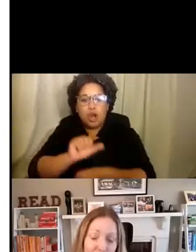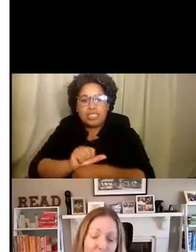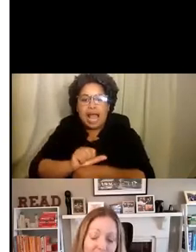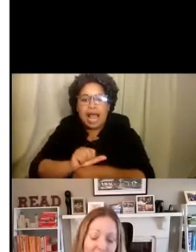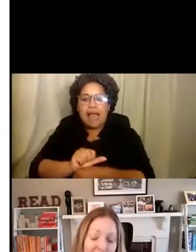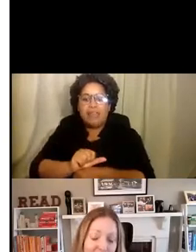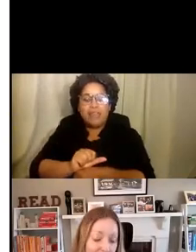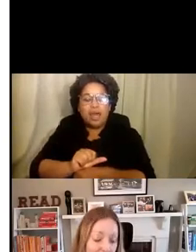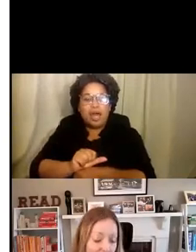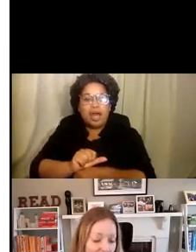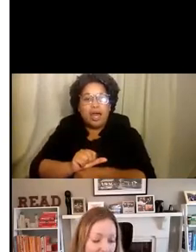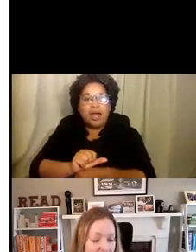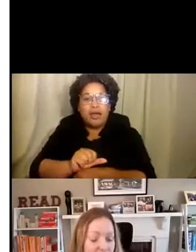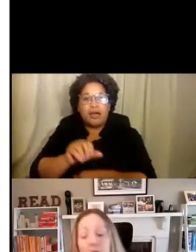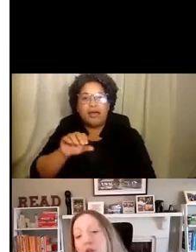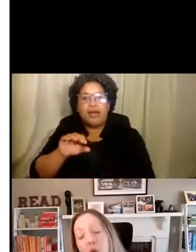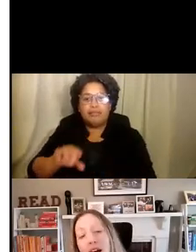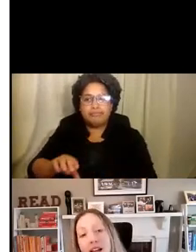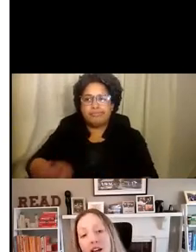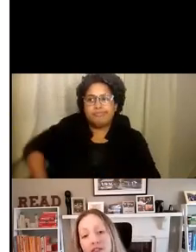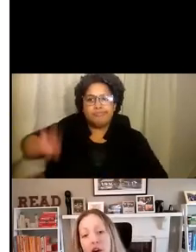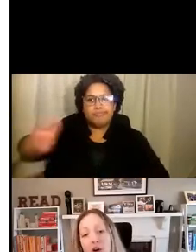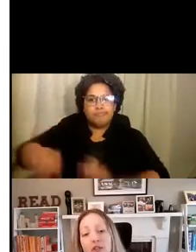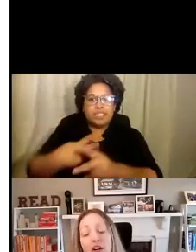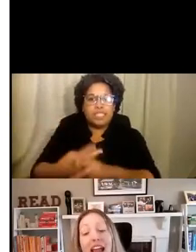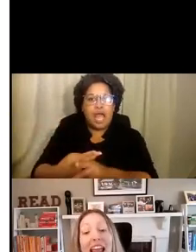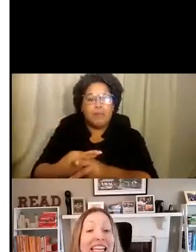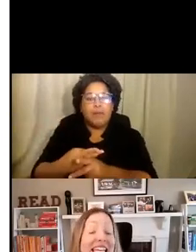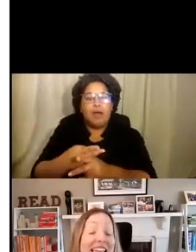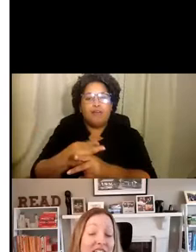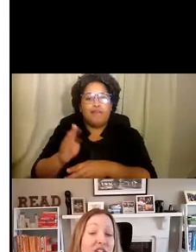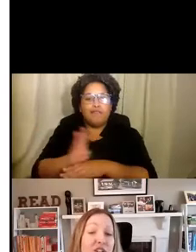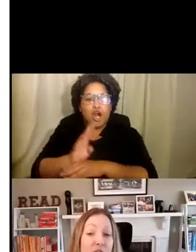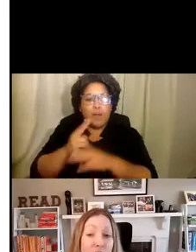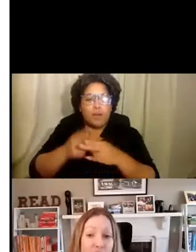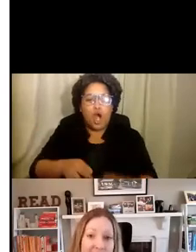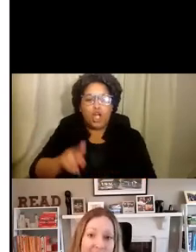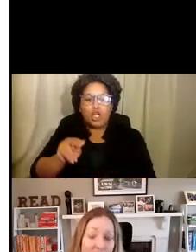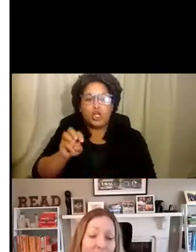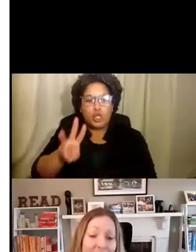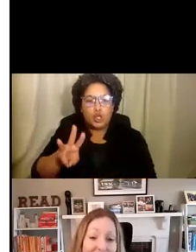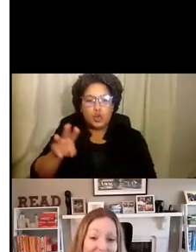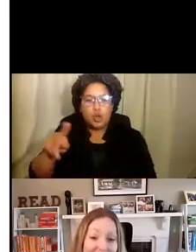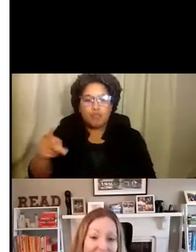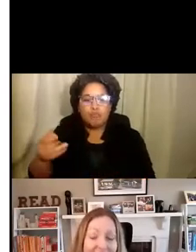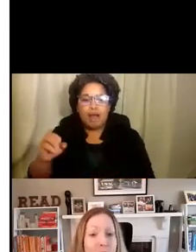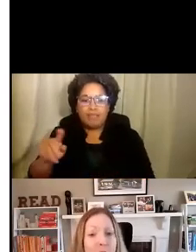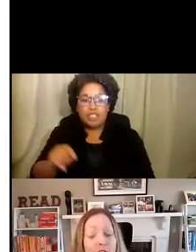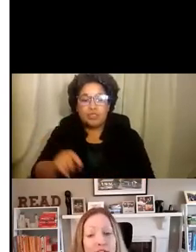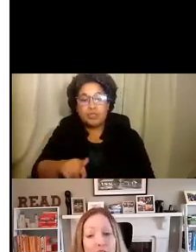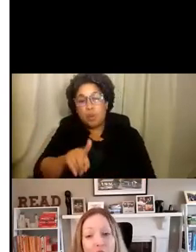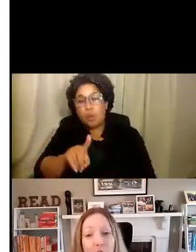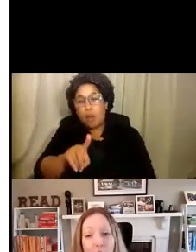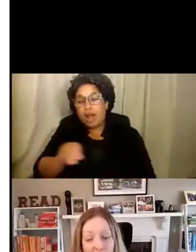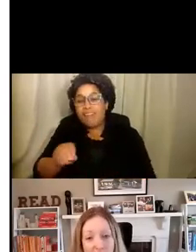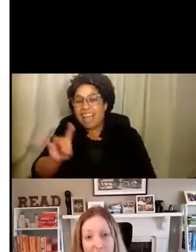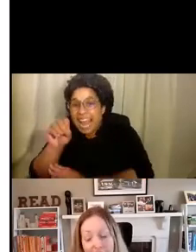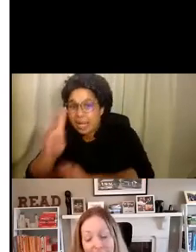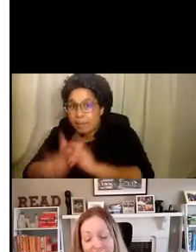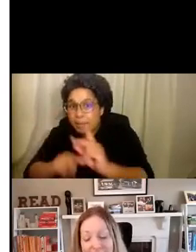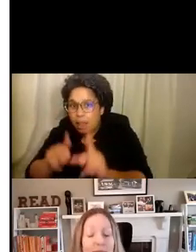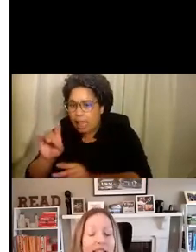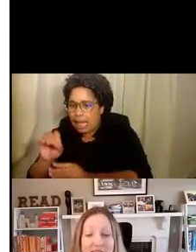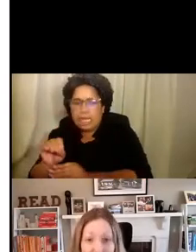New Profit. And she was one of the over 80 interviewees that we had as part of our